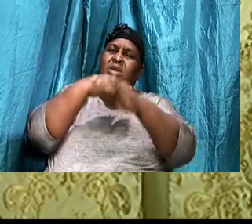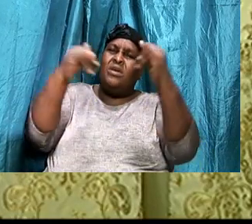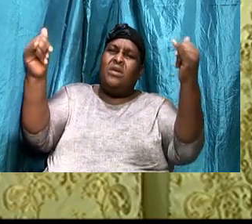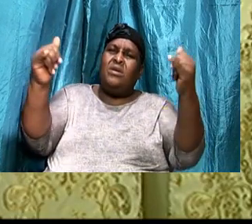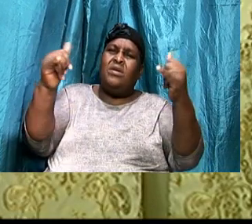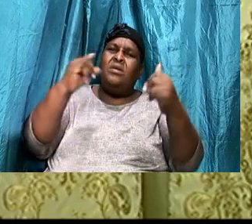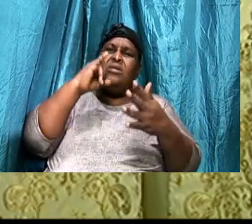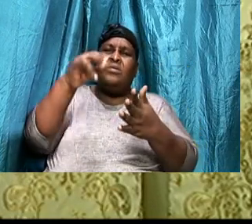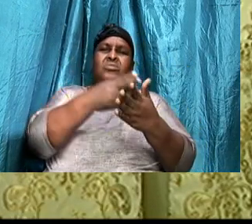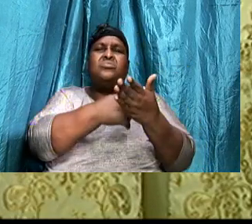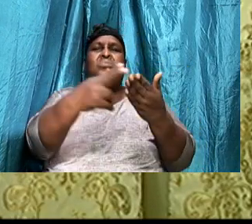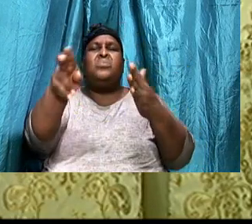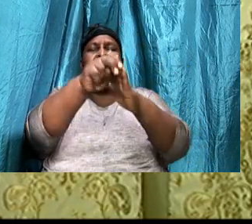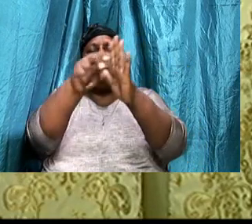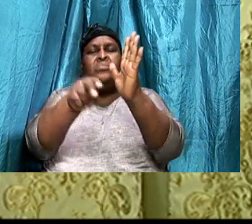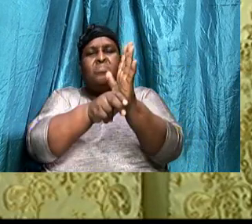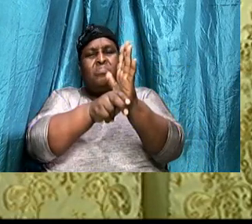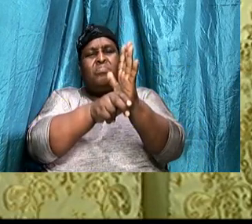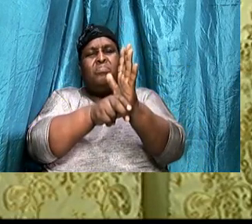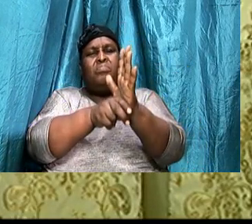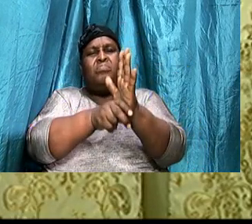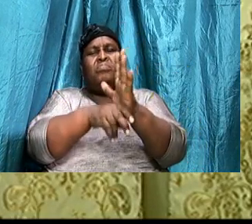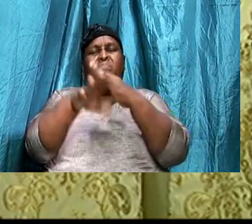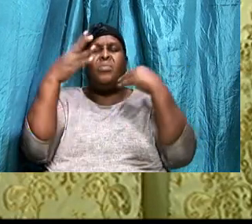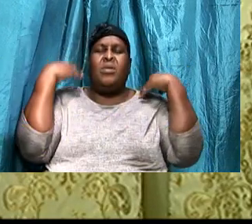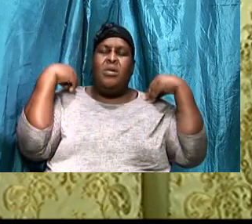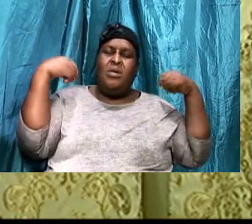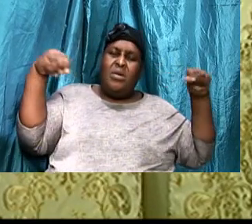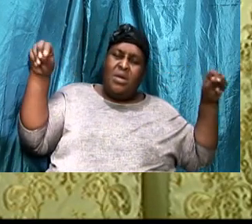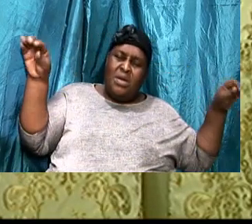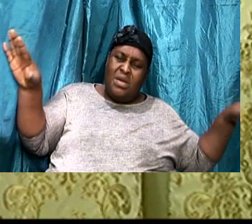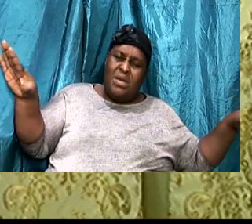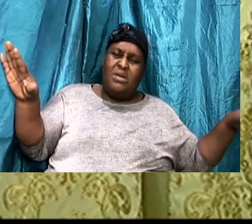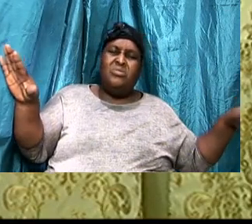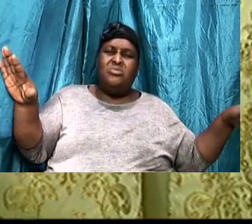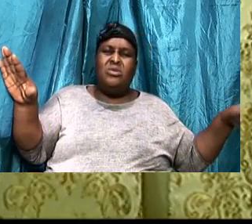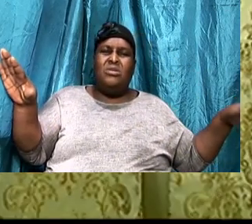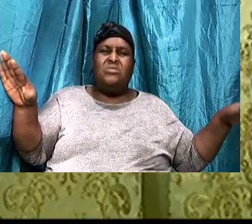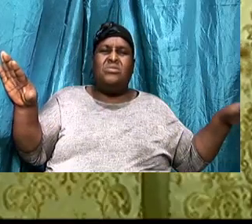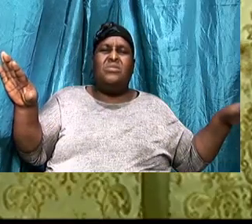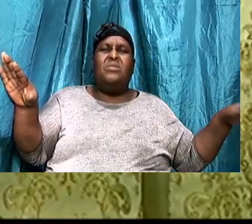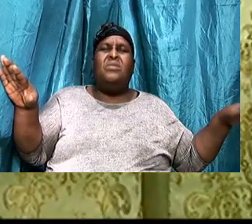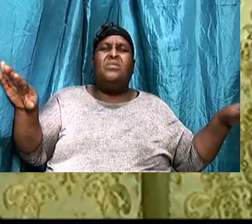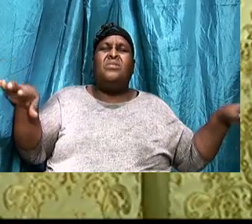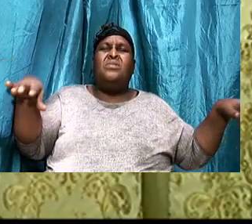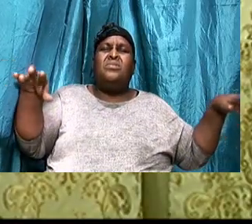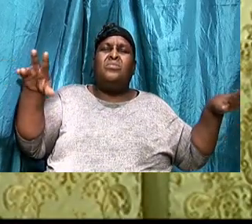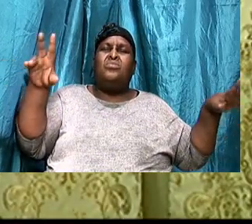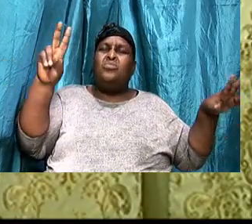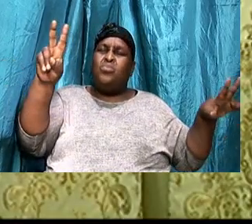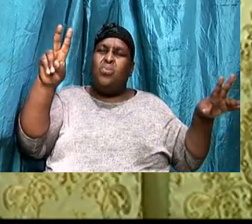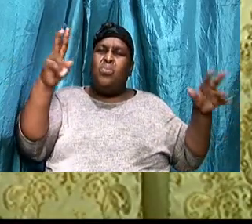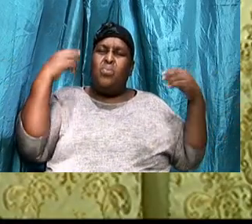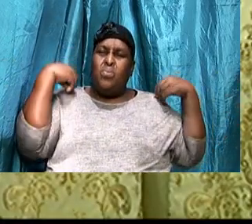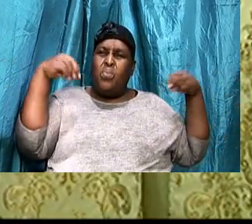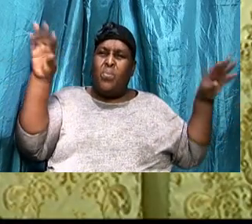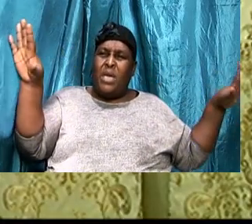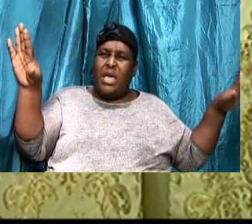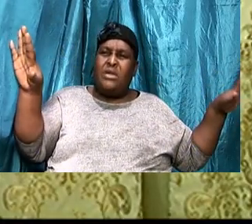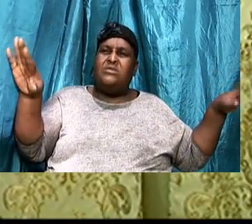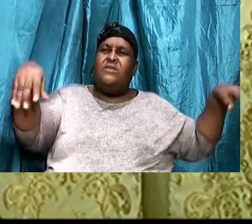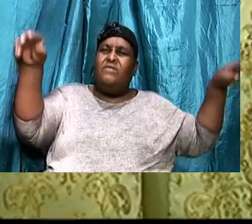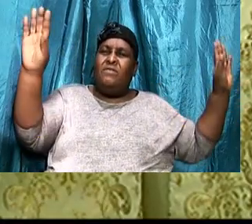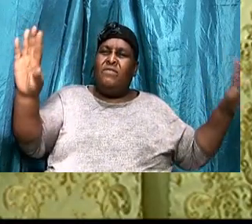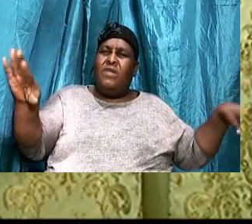holiness, The angels, The bible said, With two wings, They fly, And two before them, And two cover their